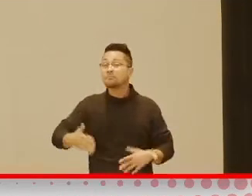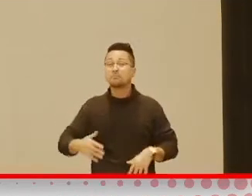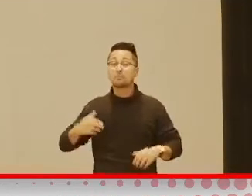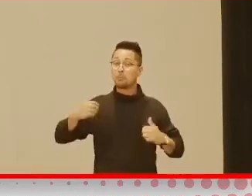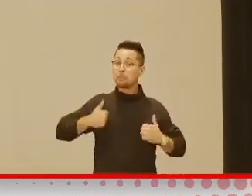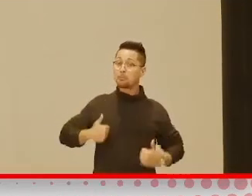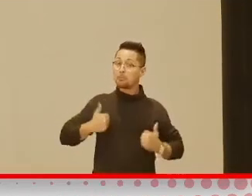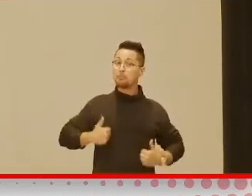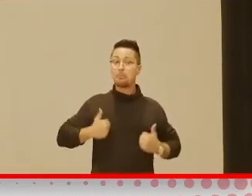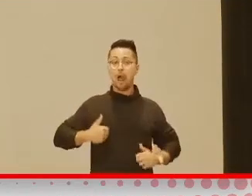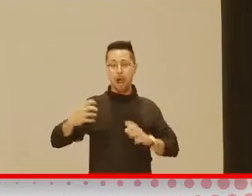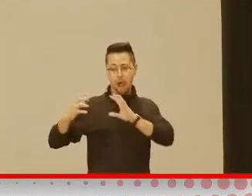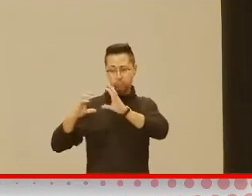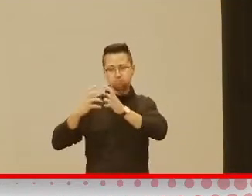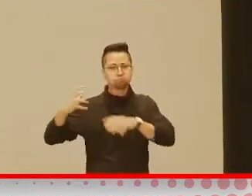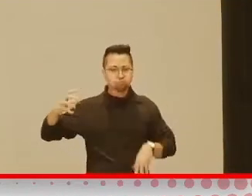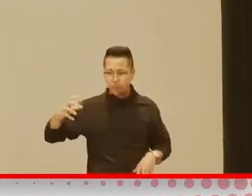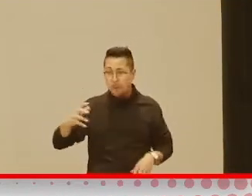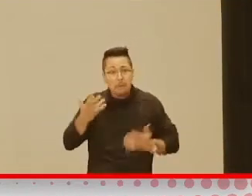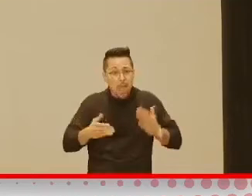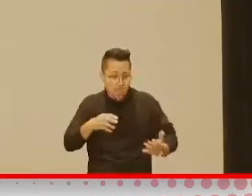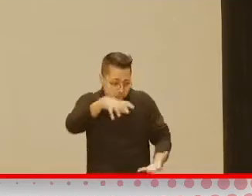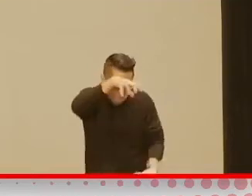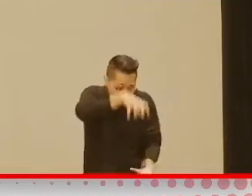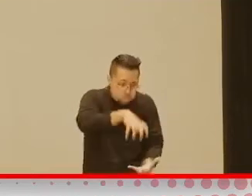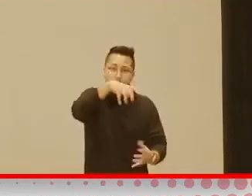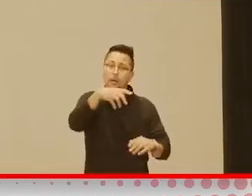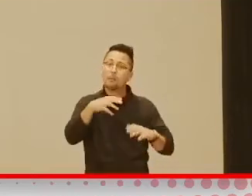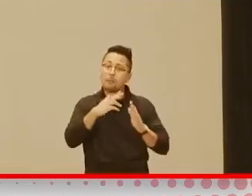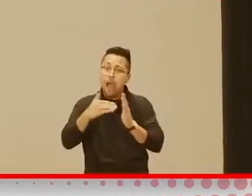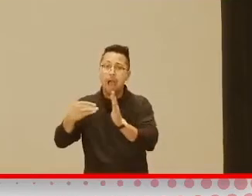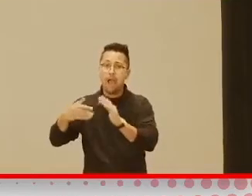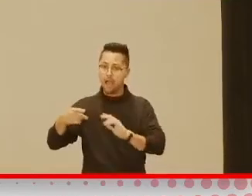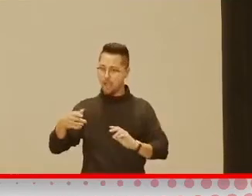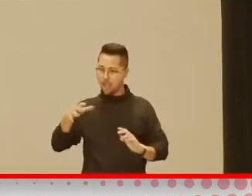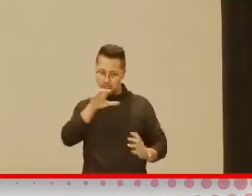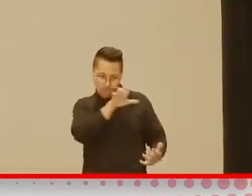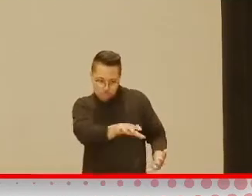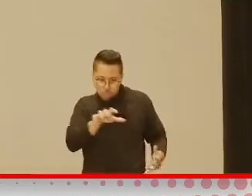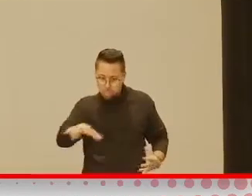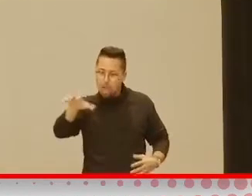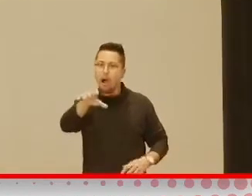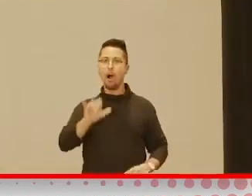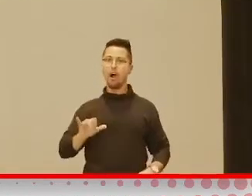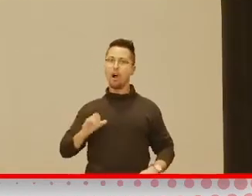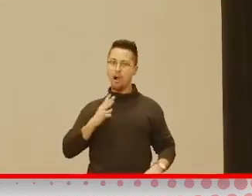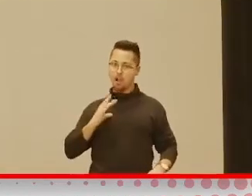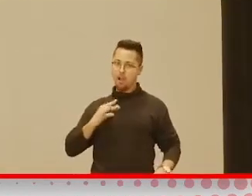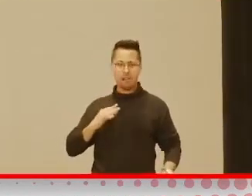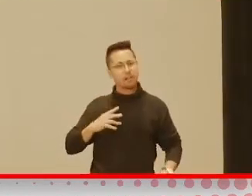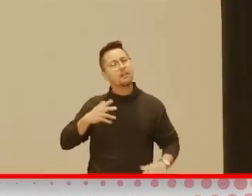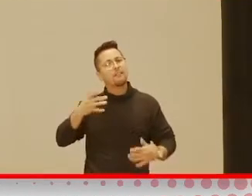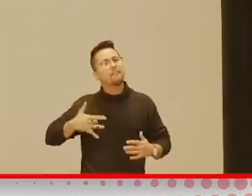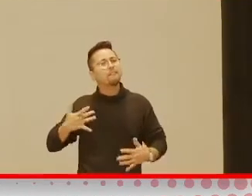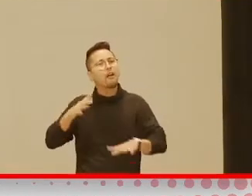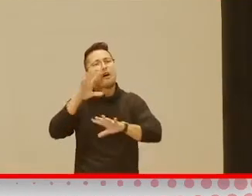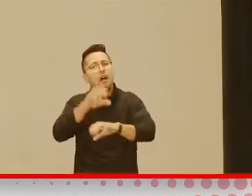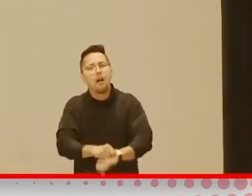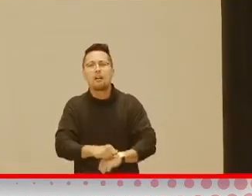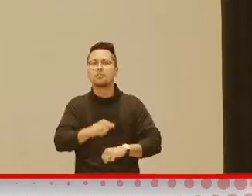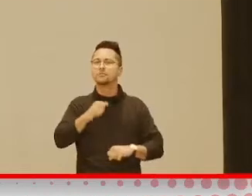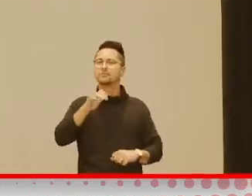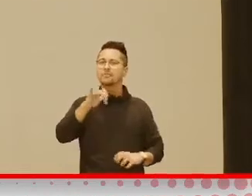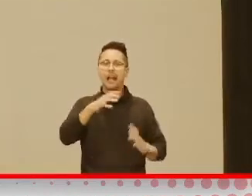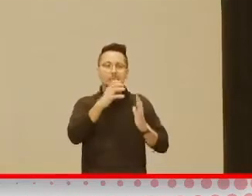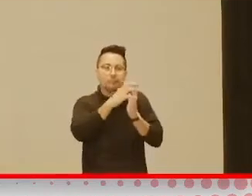store and dipping that in the paint and let them do some sponge painting and, you know, get used to those textures and colors and working